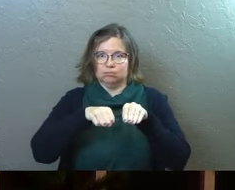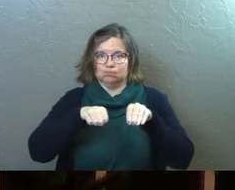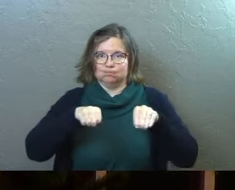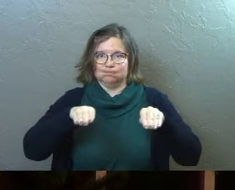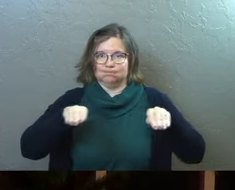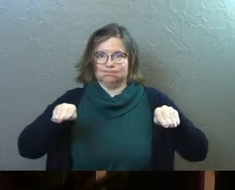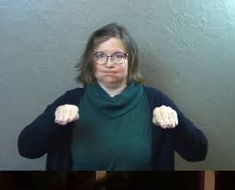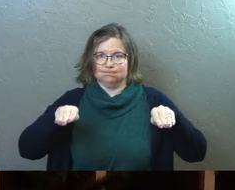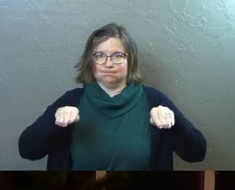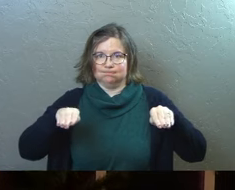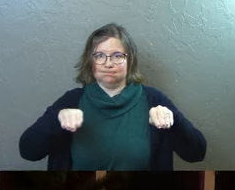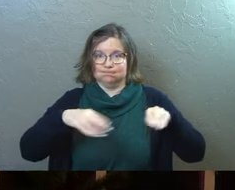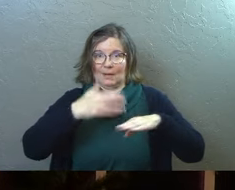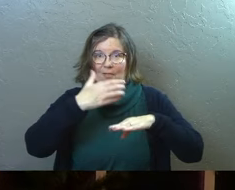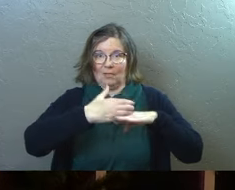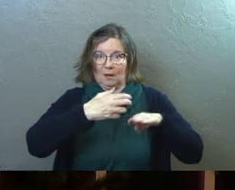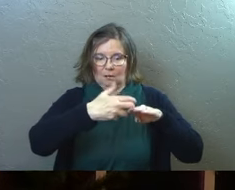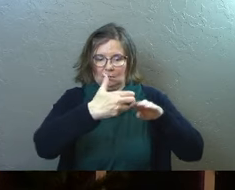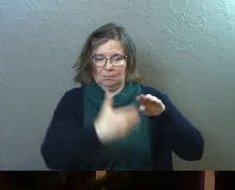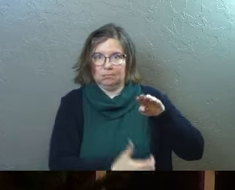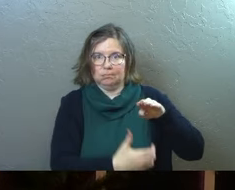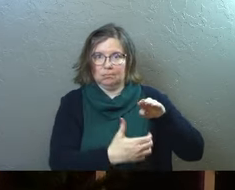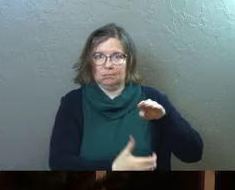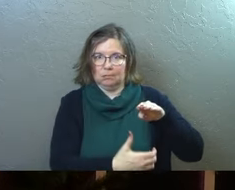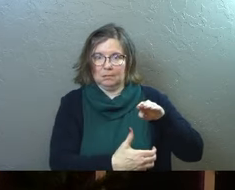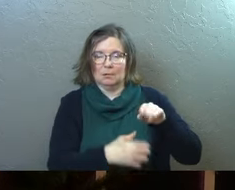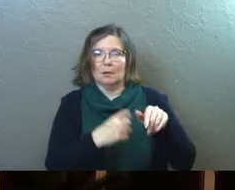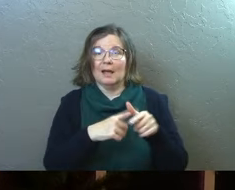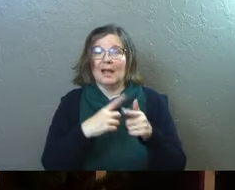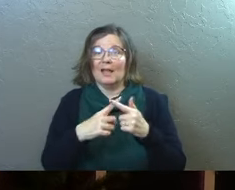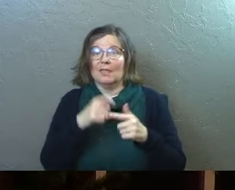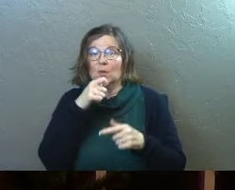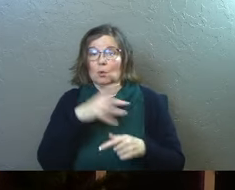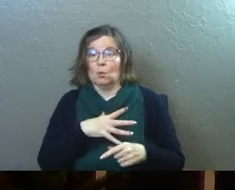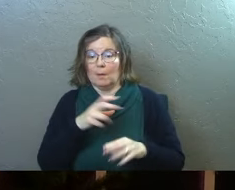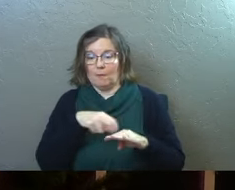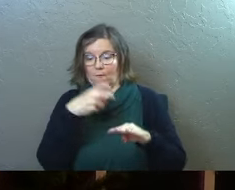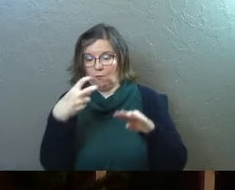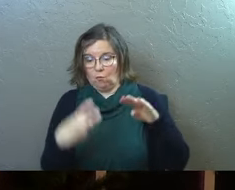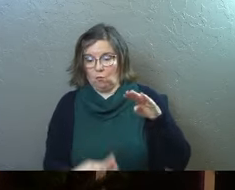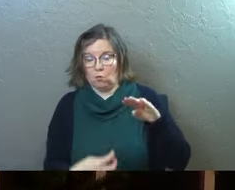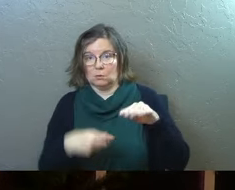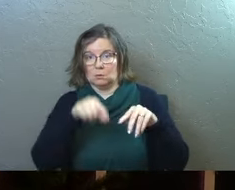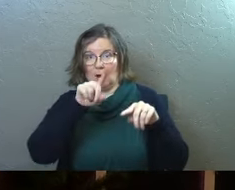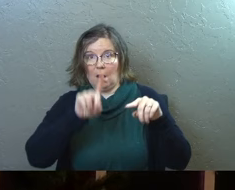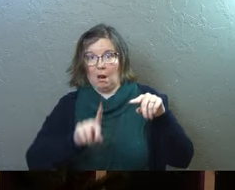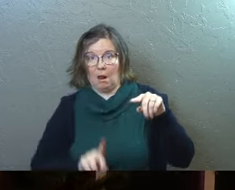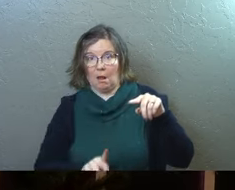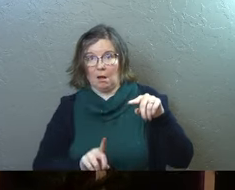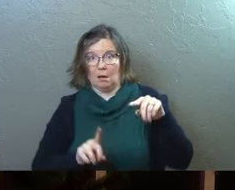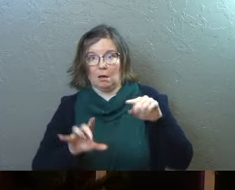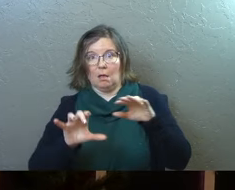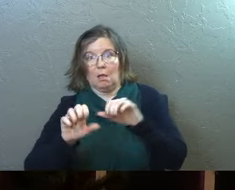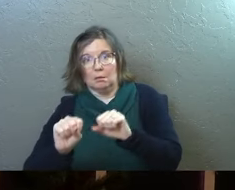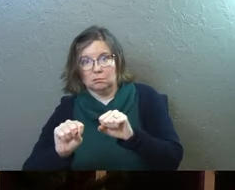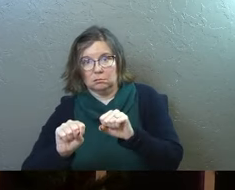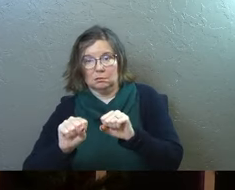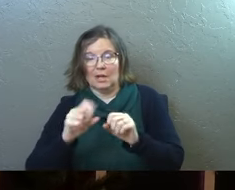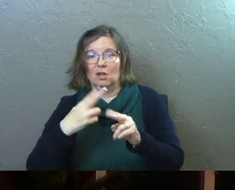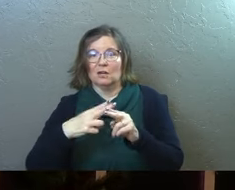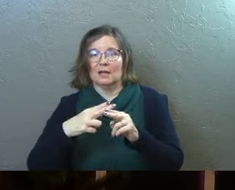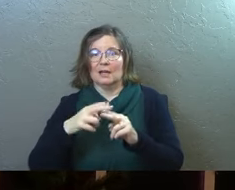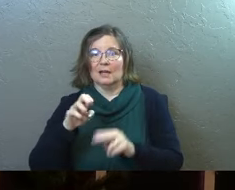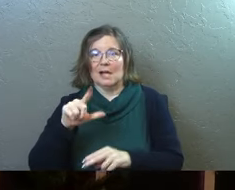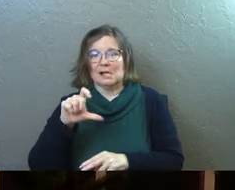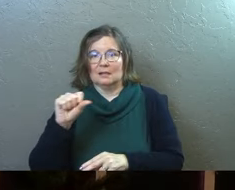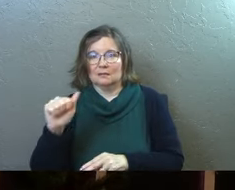and all of a sudden this, this woman falls down into the crack and she's about to lose her life. And her